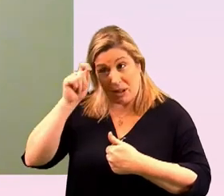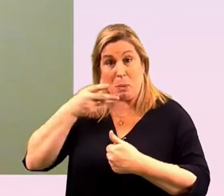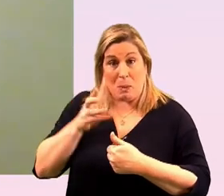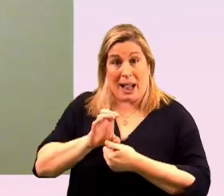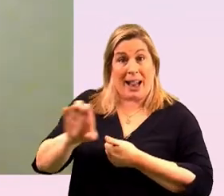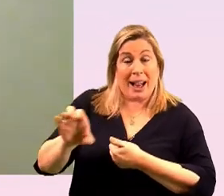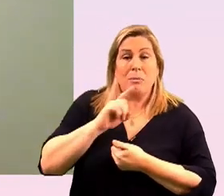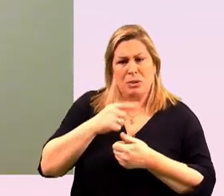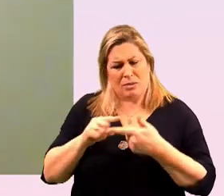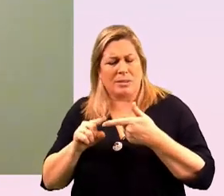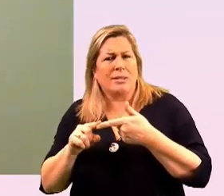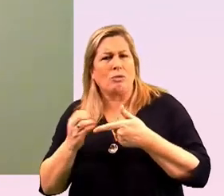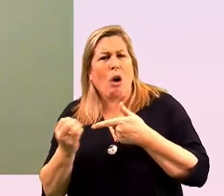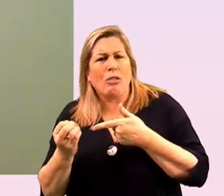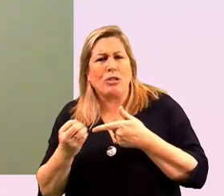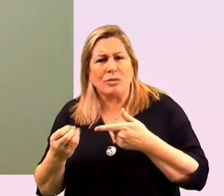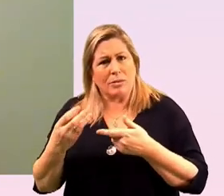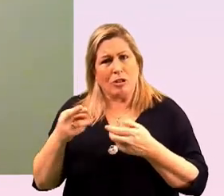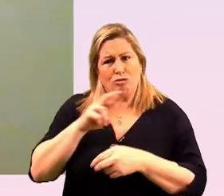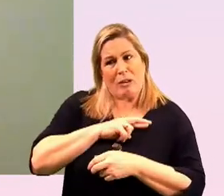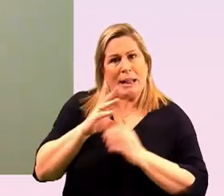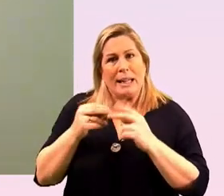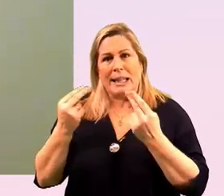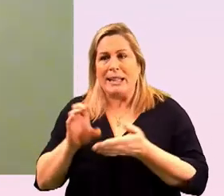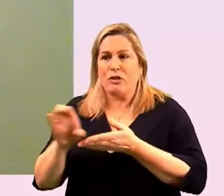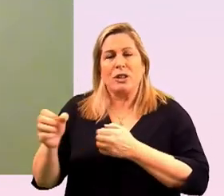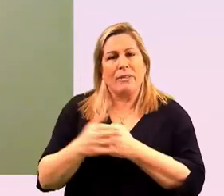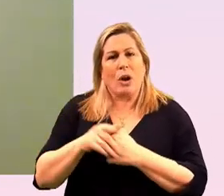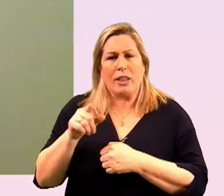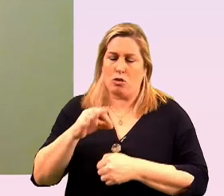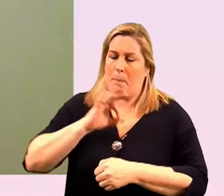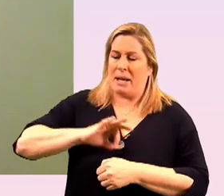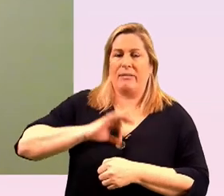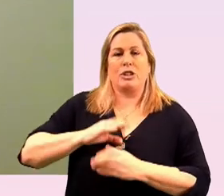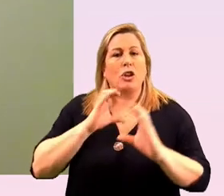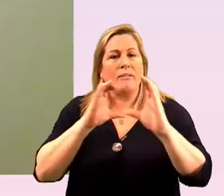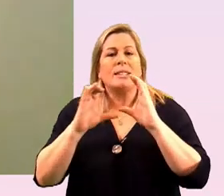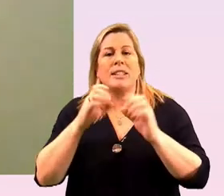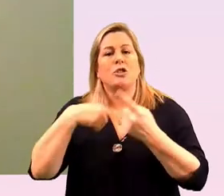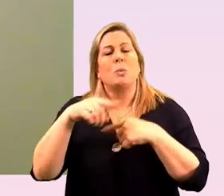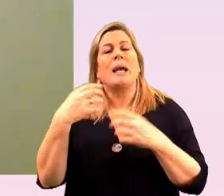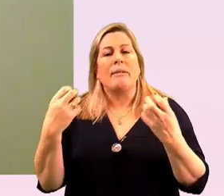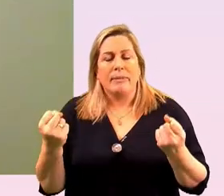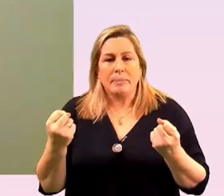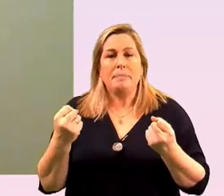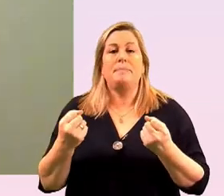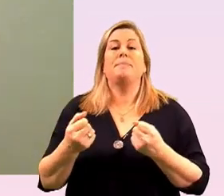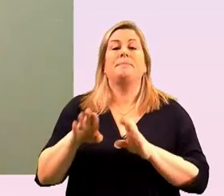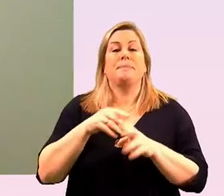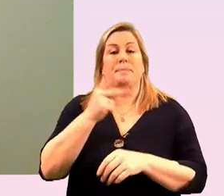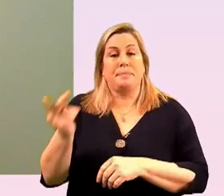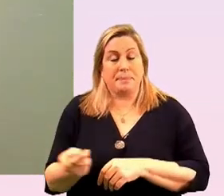um but what is the real thing that you need funding for and those are the kind of real beneficial conversations that we have um with our partners